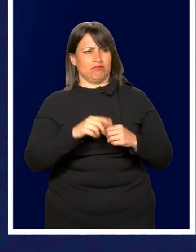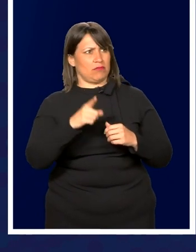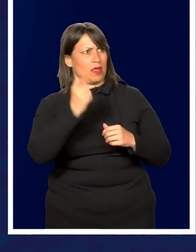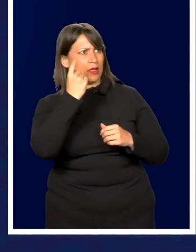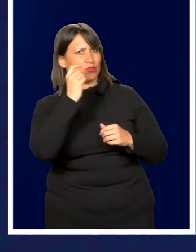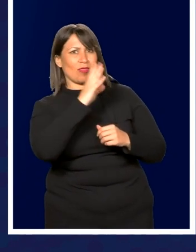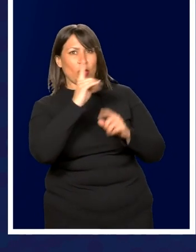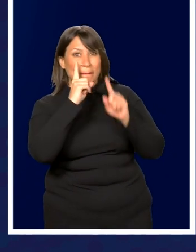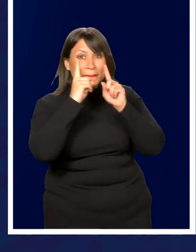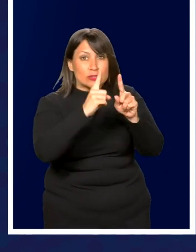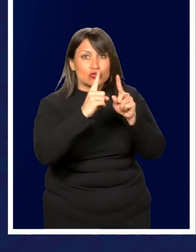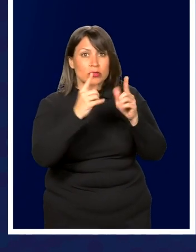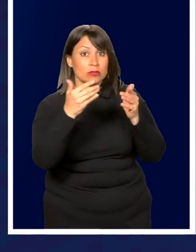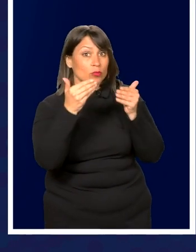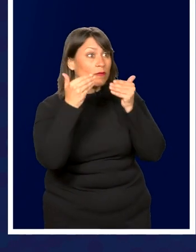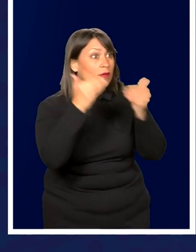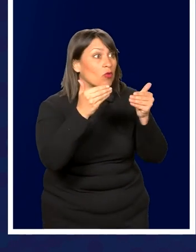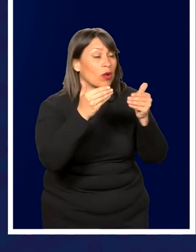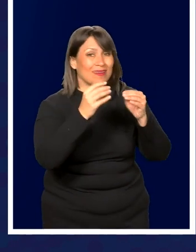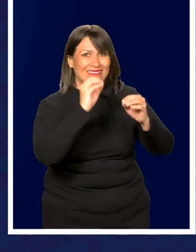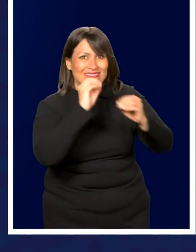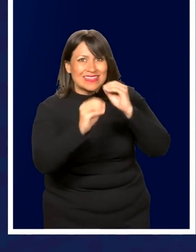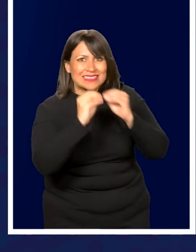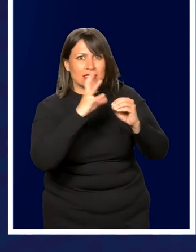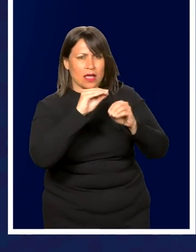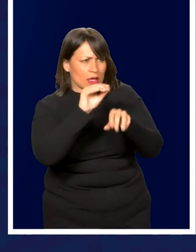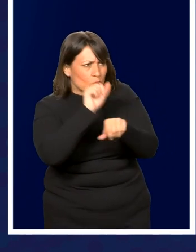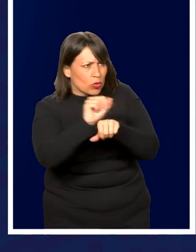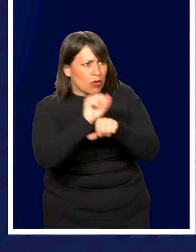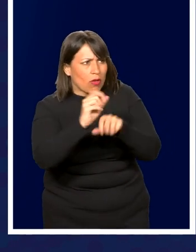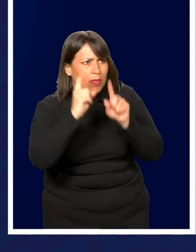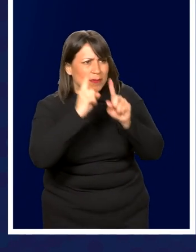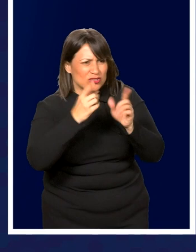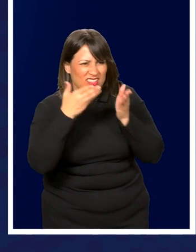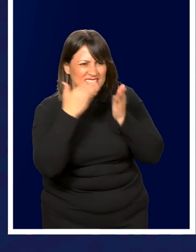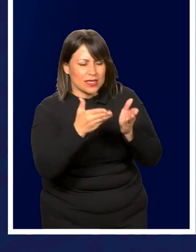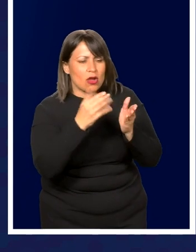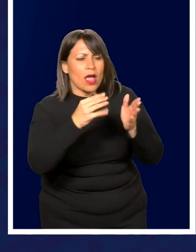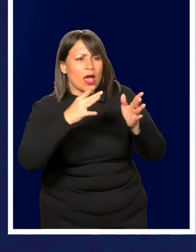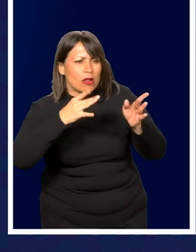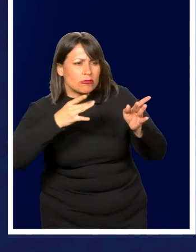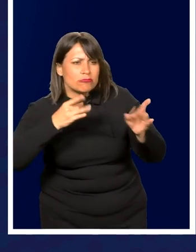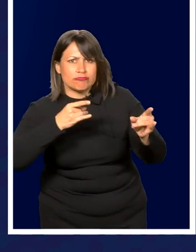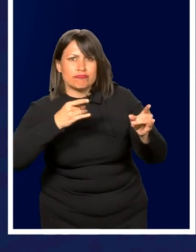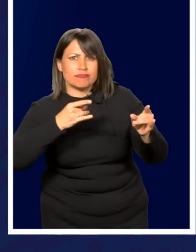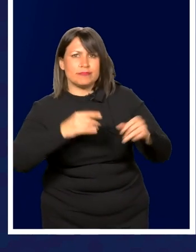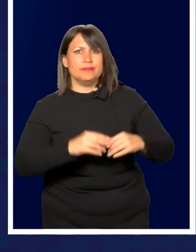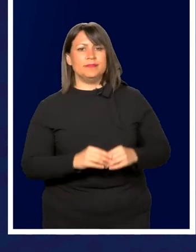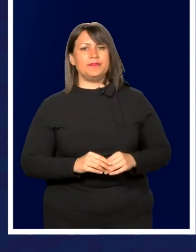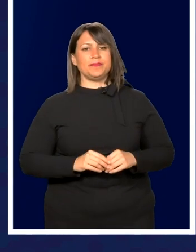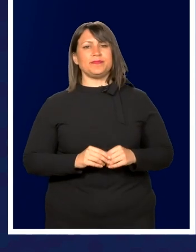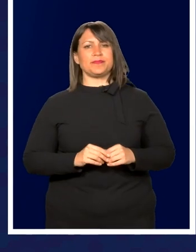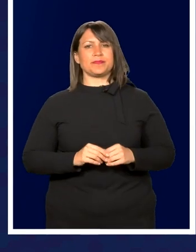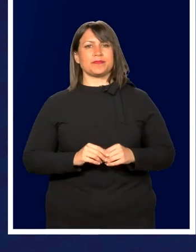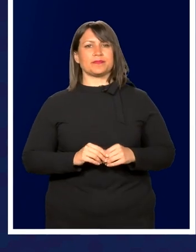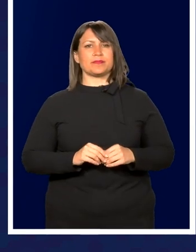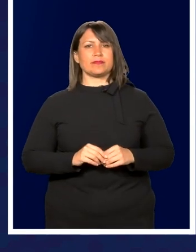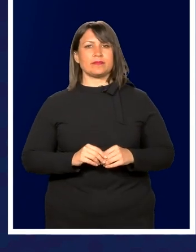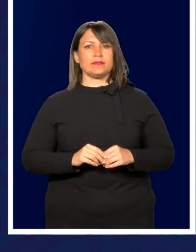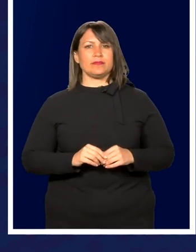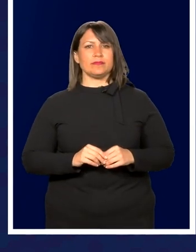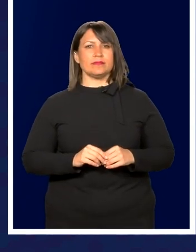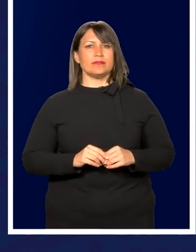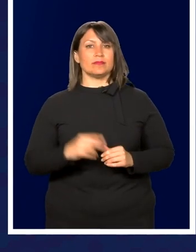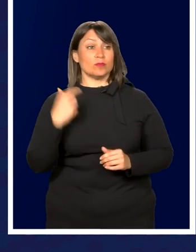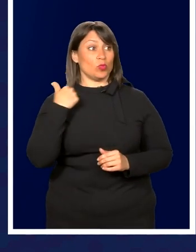moving forward and fixing and working on the missions in front of them and doing it efficiently. Well, what we've done,